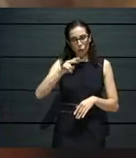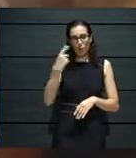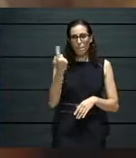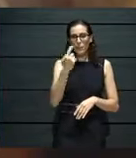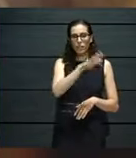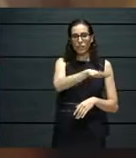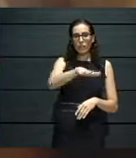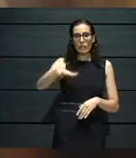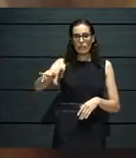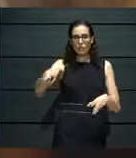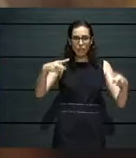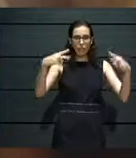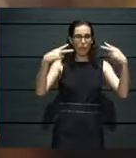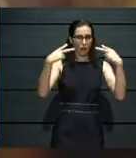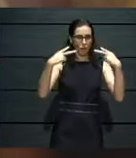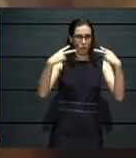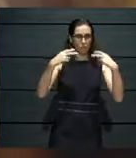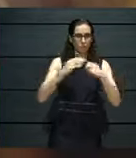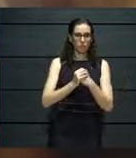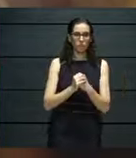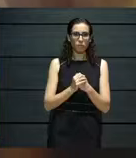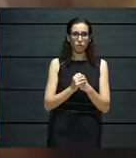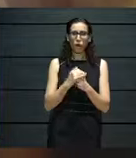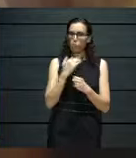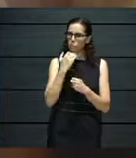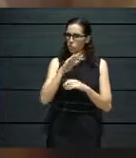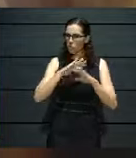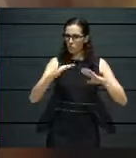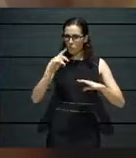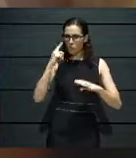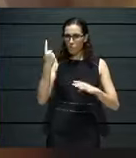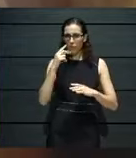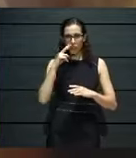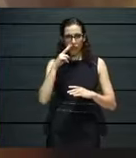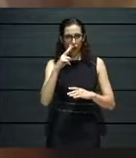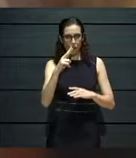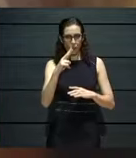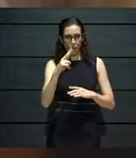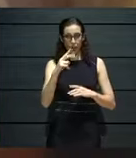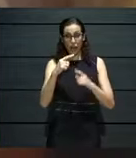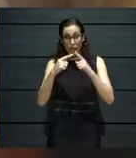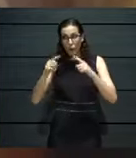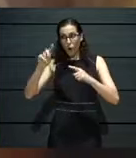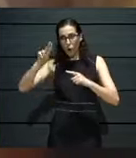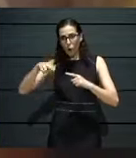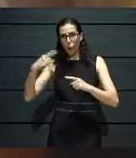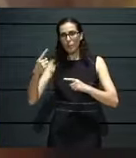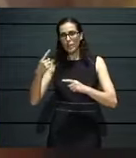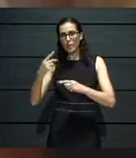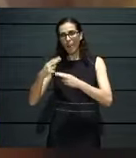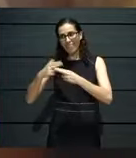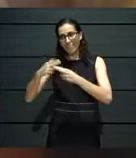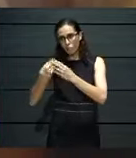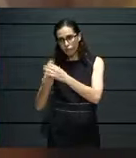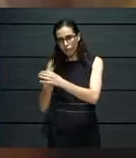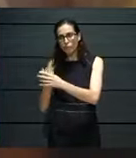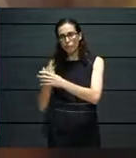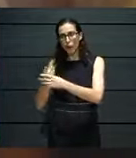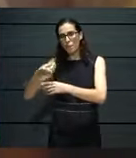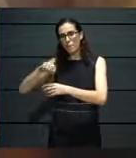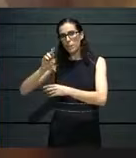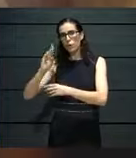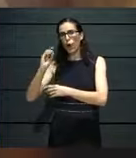necessarily only those who come to view, but even the producers as an audience. We try to think of